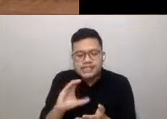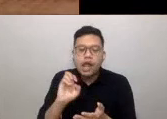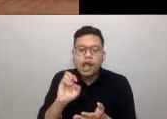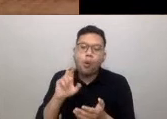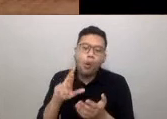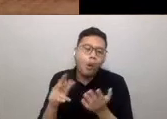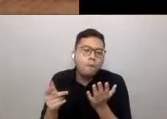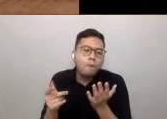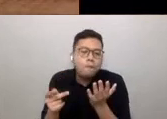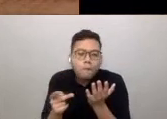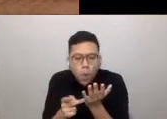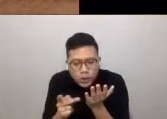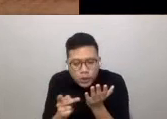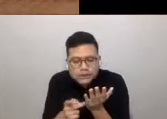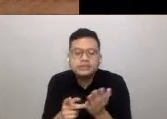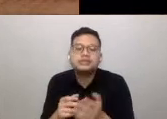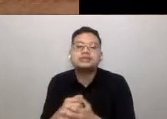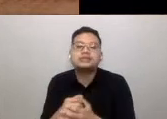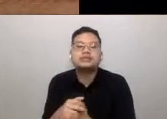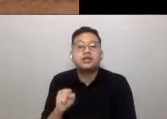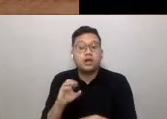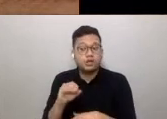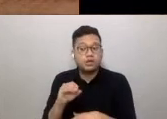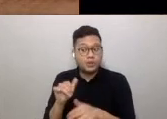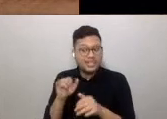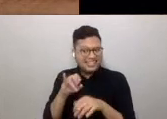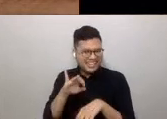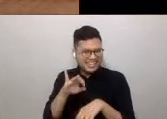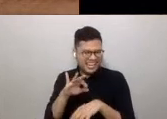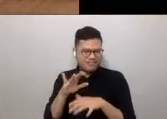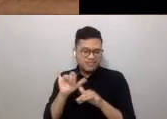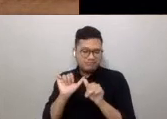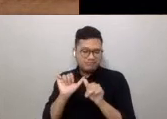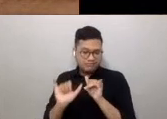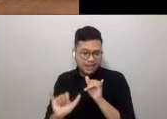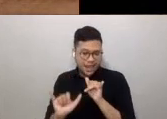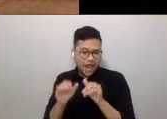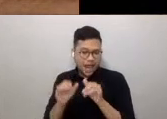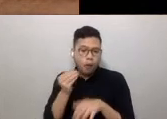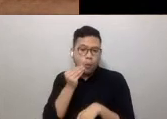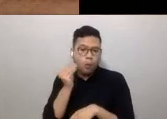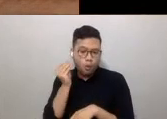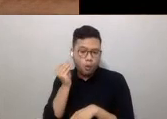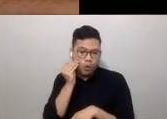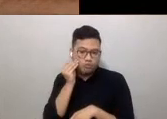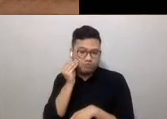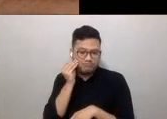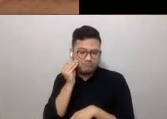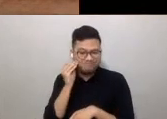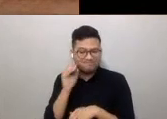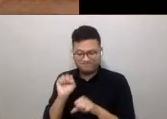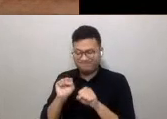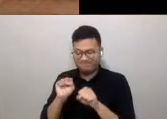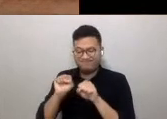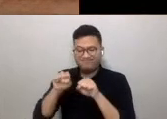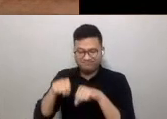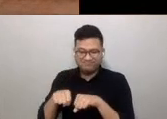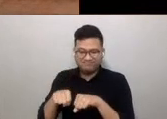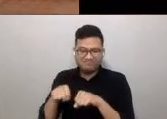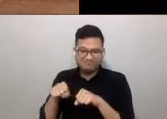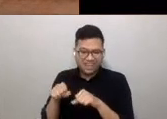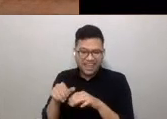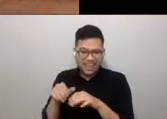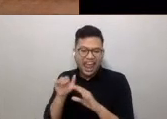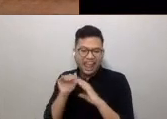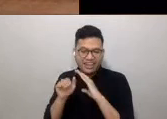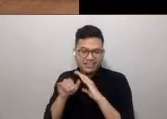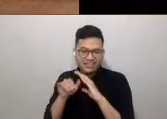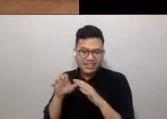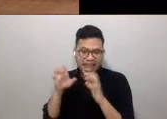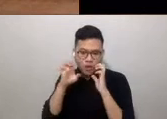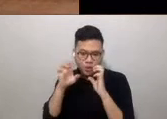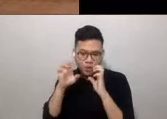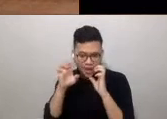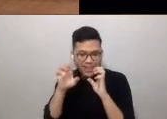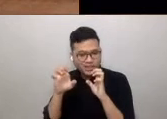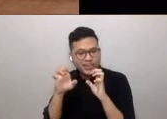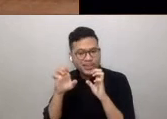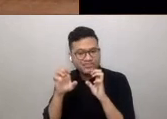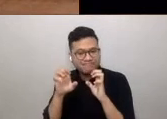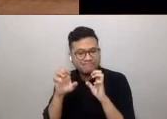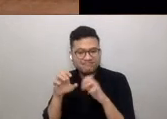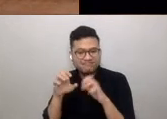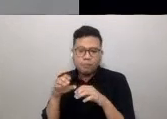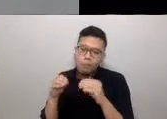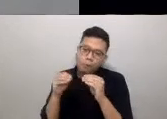flexibility for those students wishing to continue being gainfully employed. This makes education potentially more